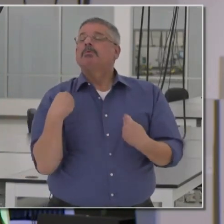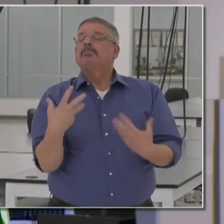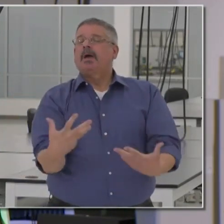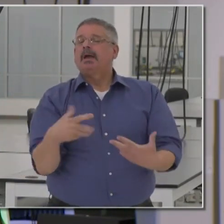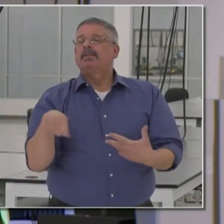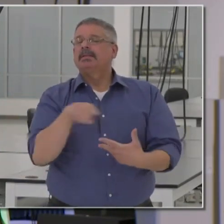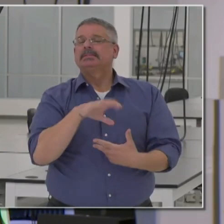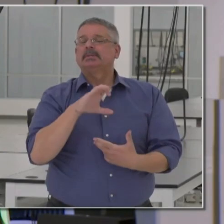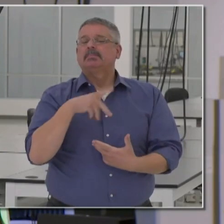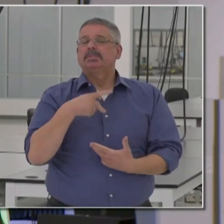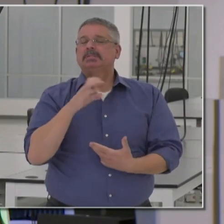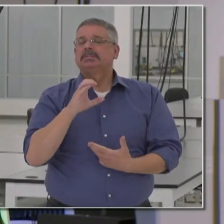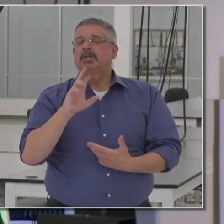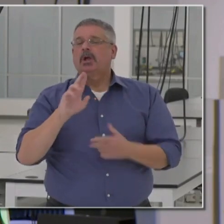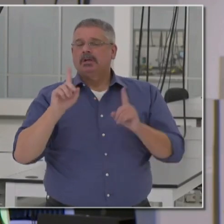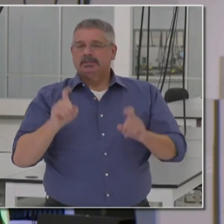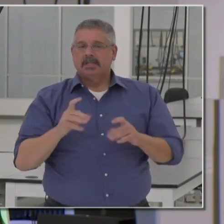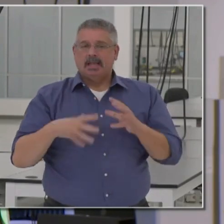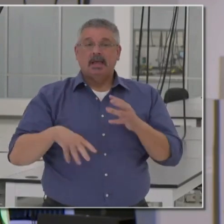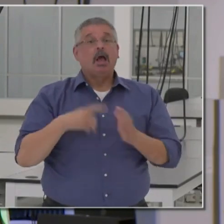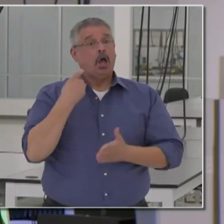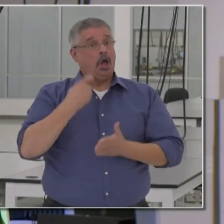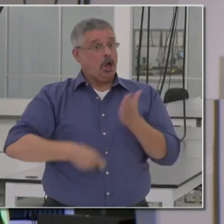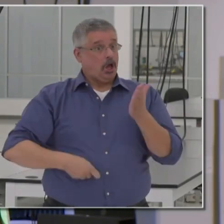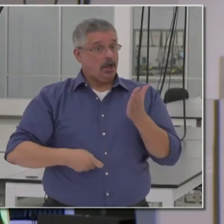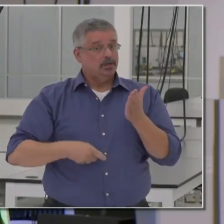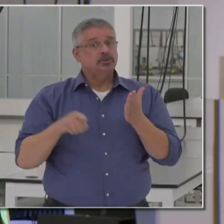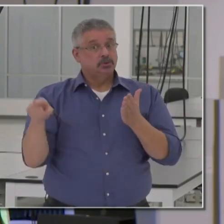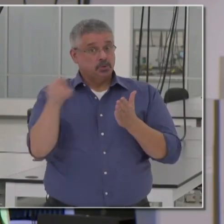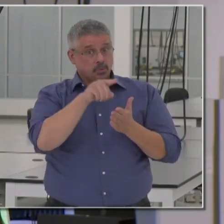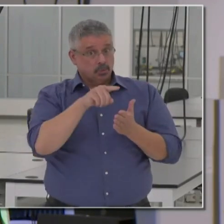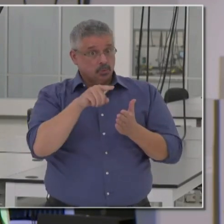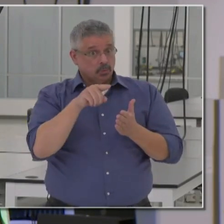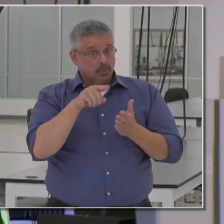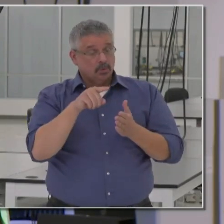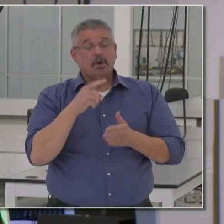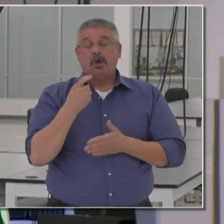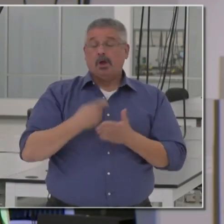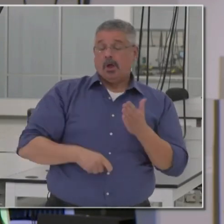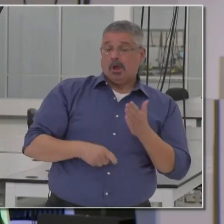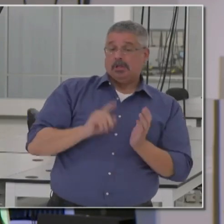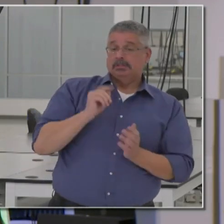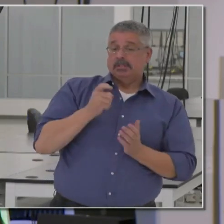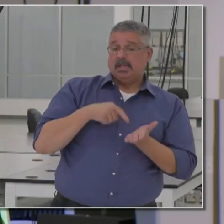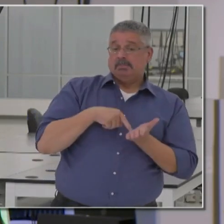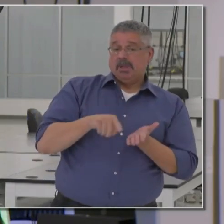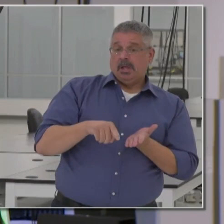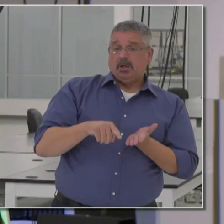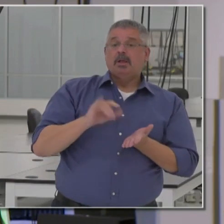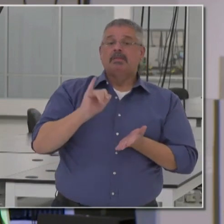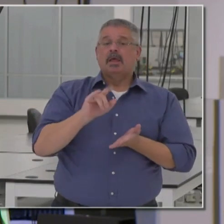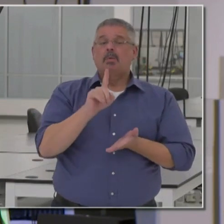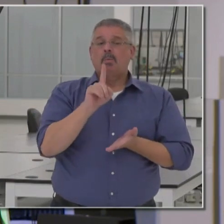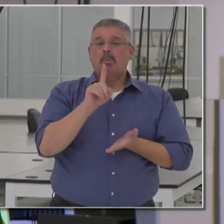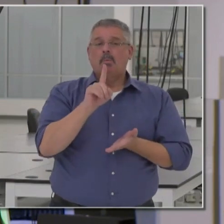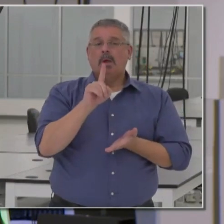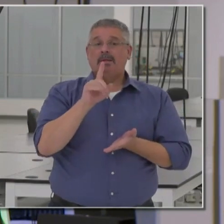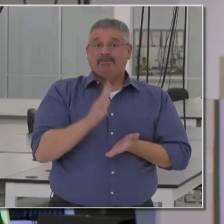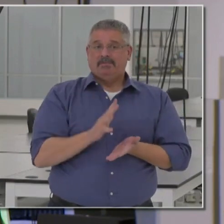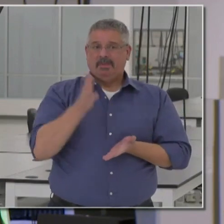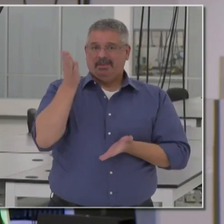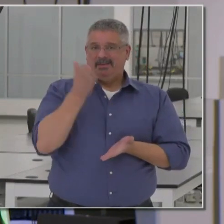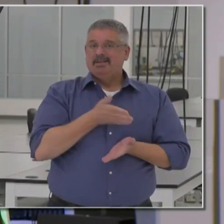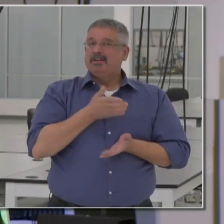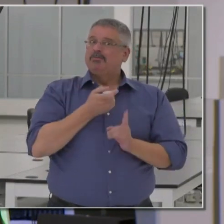these PCR tests, and at a cost to you and a cost to the taxpayers, that's one-fifth